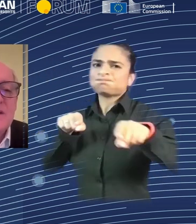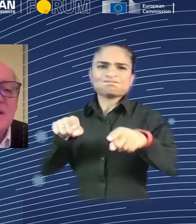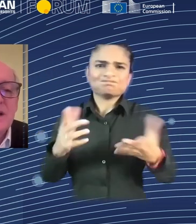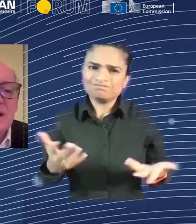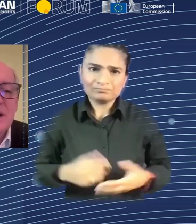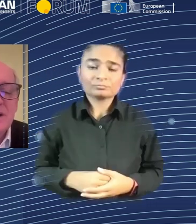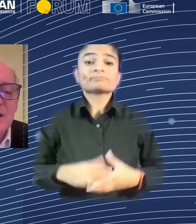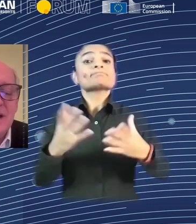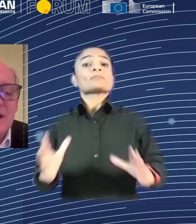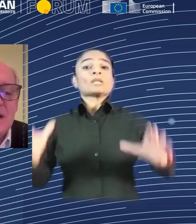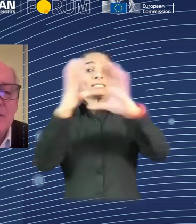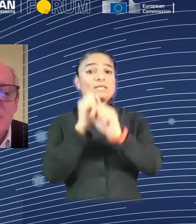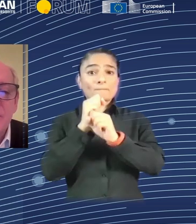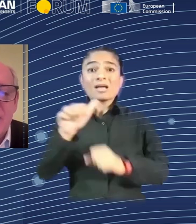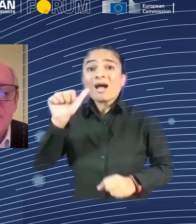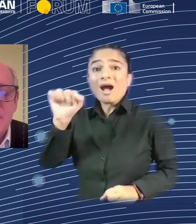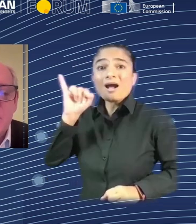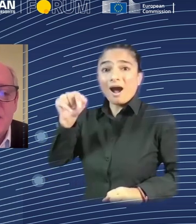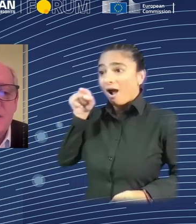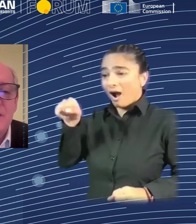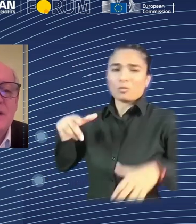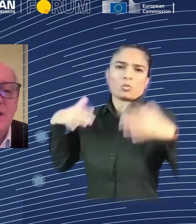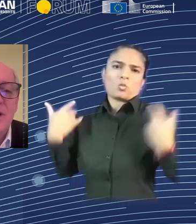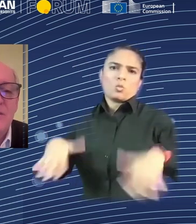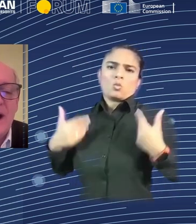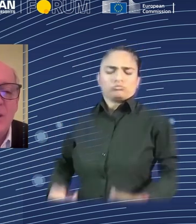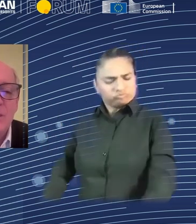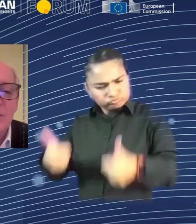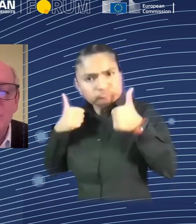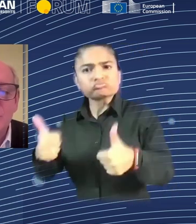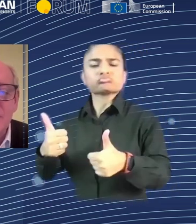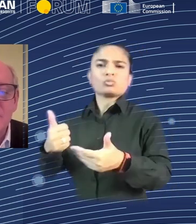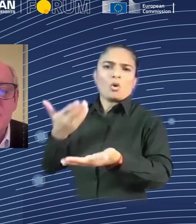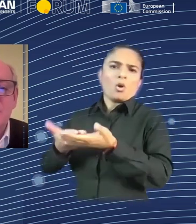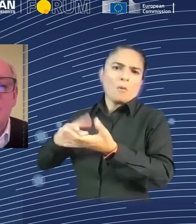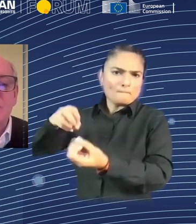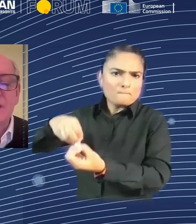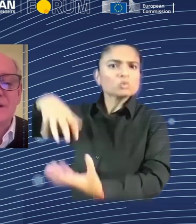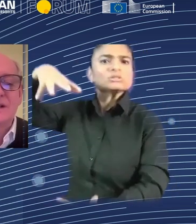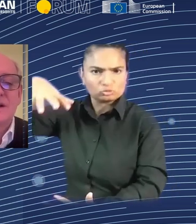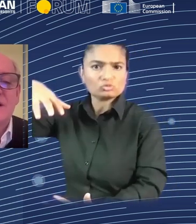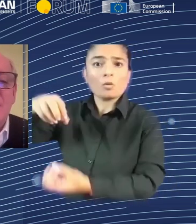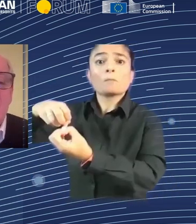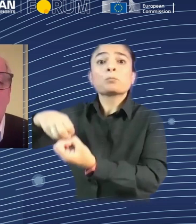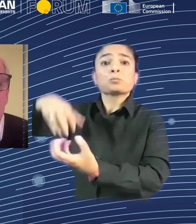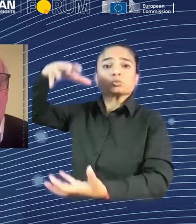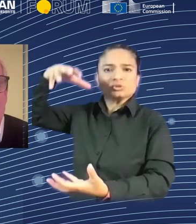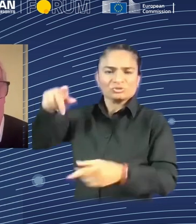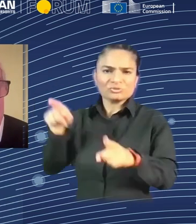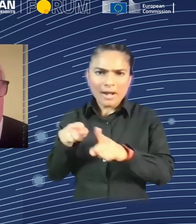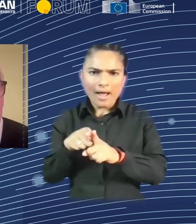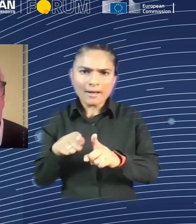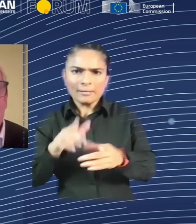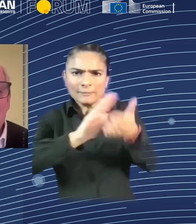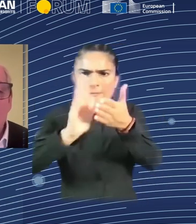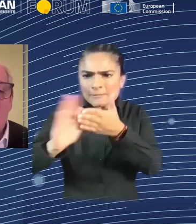But it inevitably raises this question of how human beings will will exist.